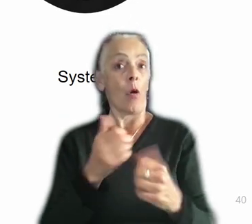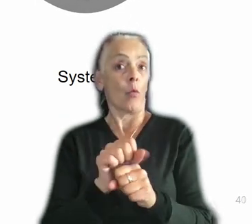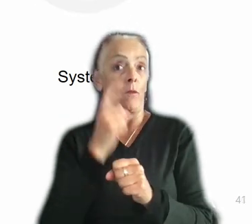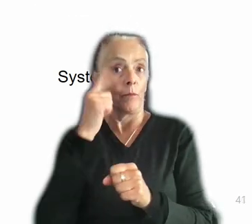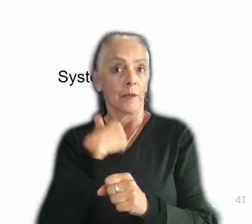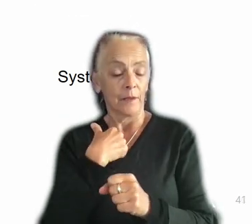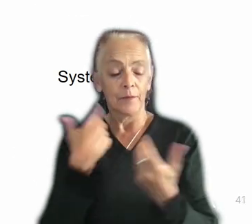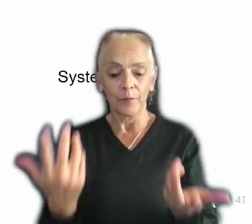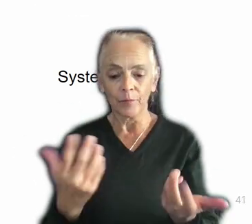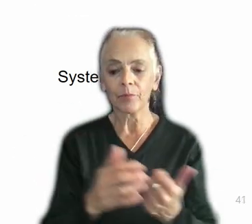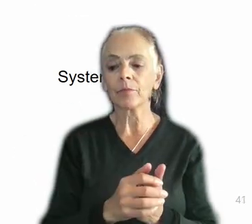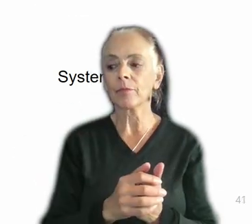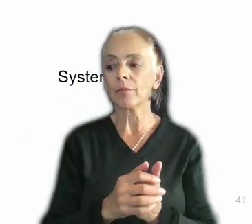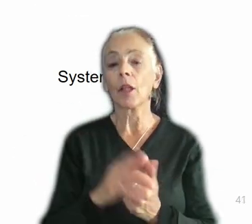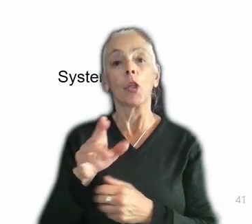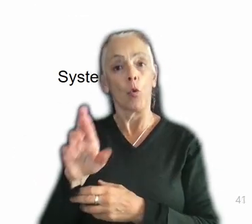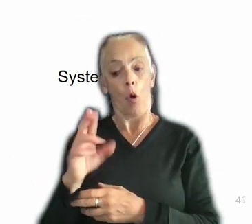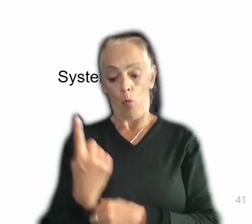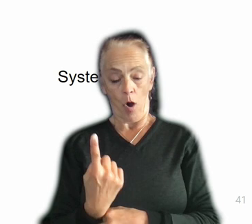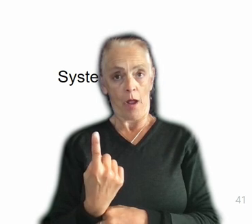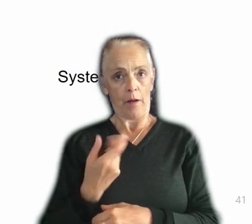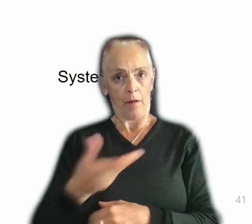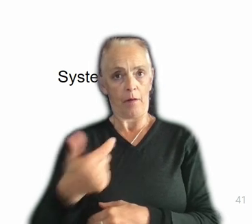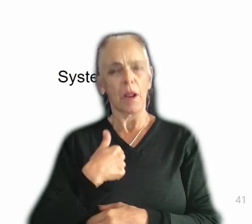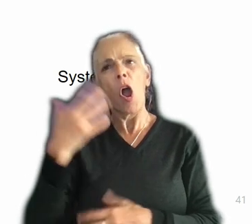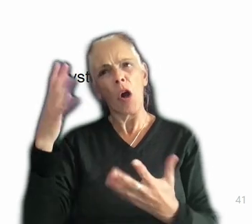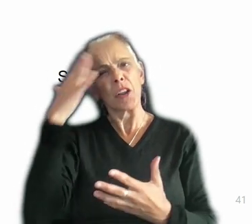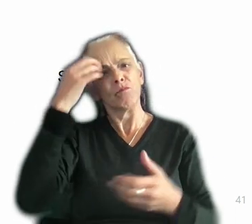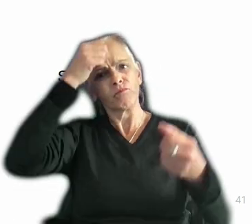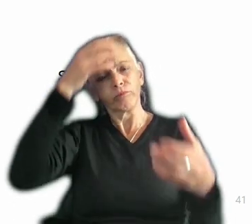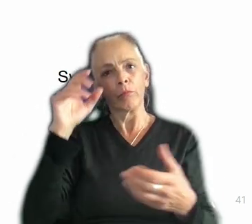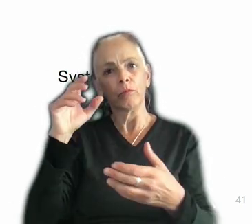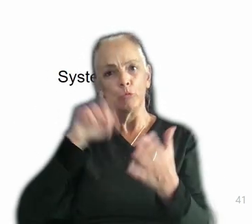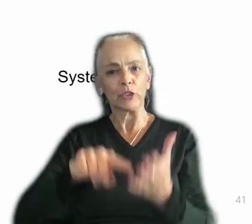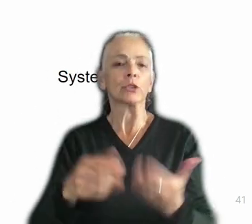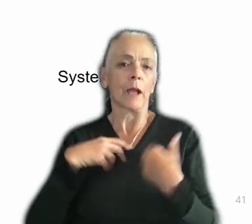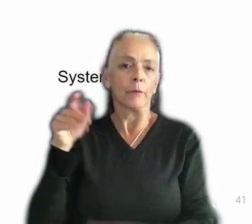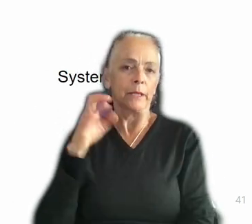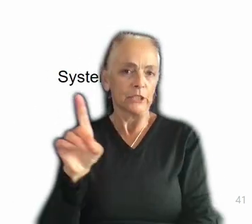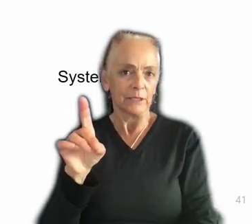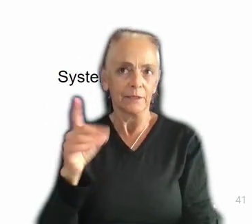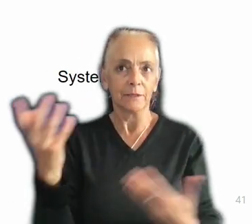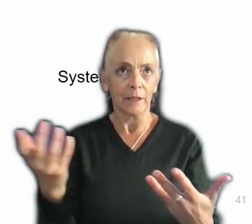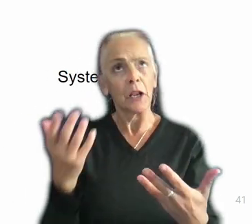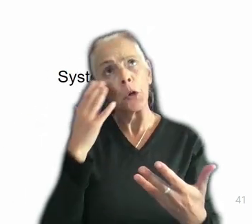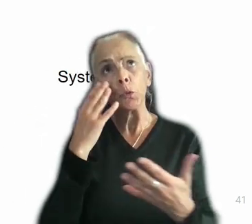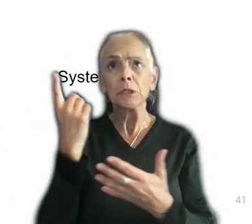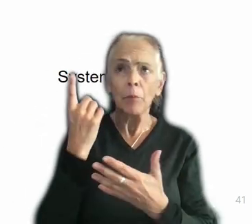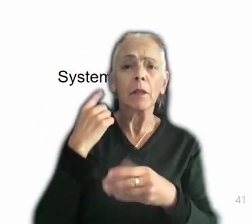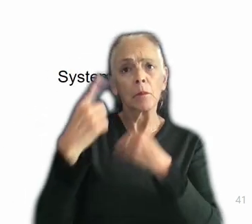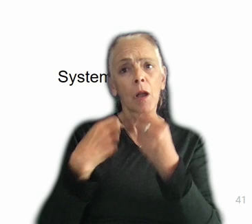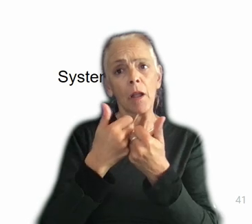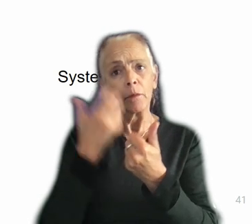As a UR1, I was hired in, and I knew a lot about research because I had a PhD. And I knew something about games because I really loved playing them.